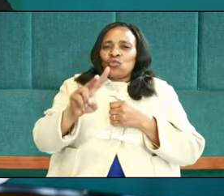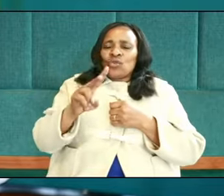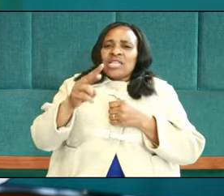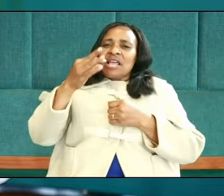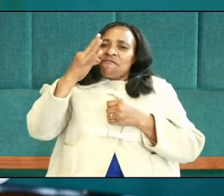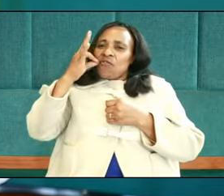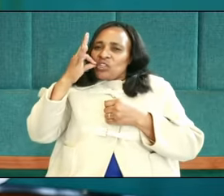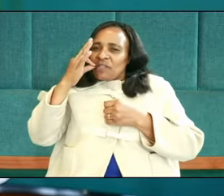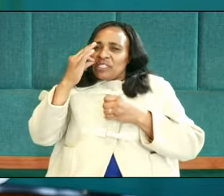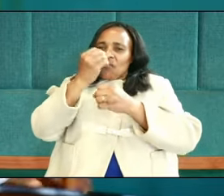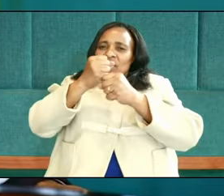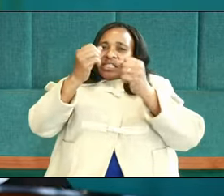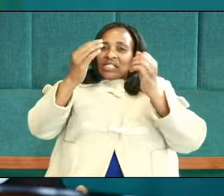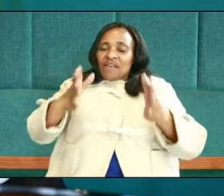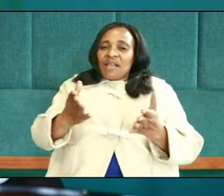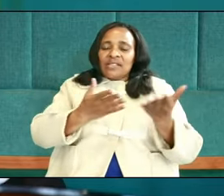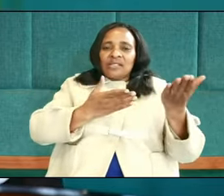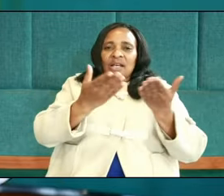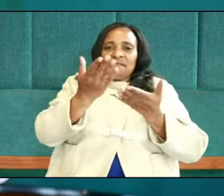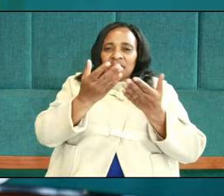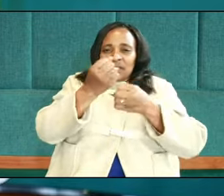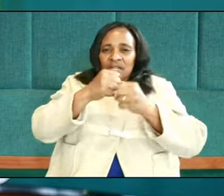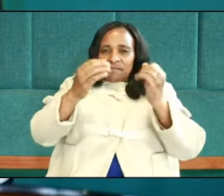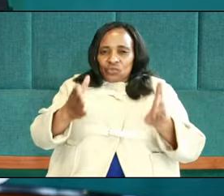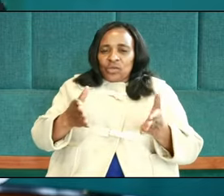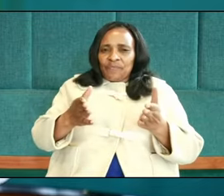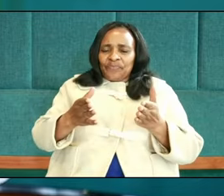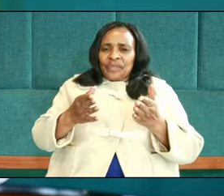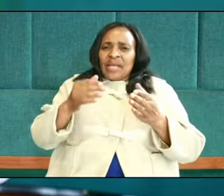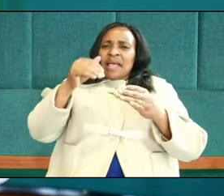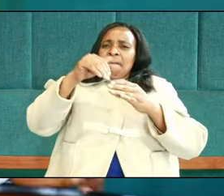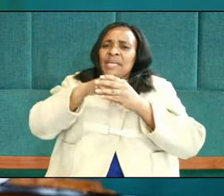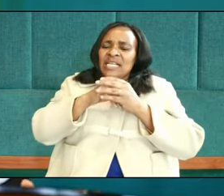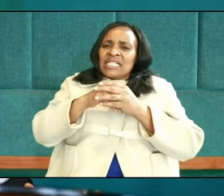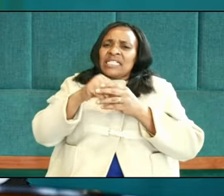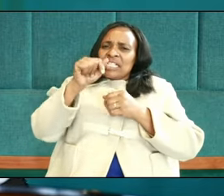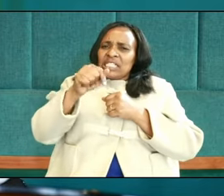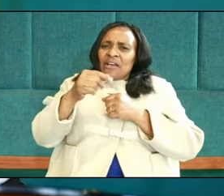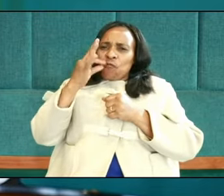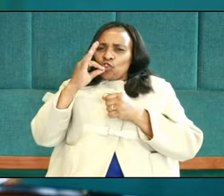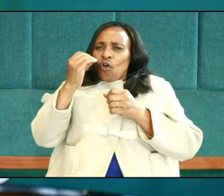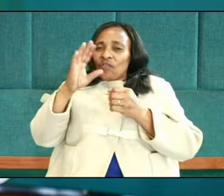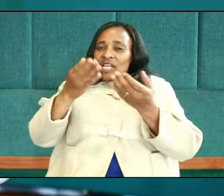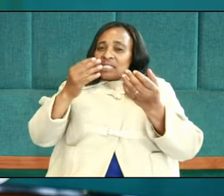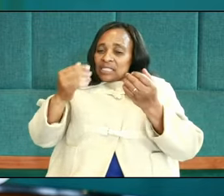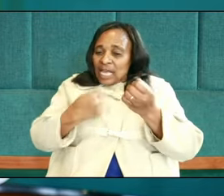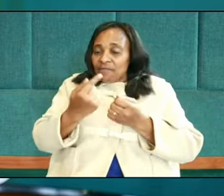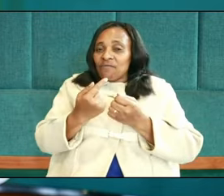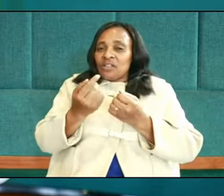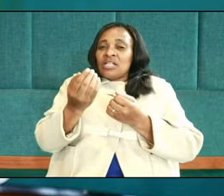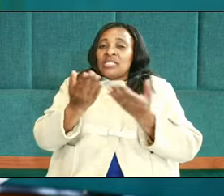of the Savior's salvation. The futility of self-salvation and the